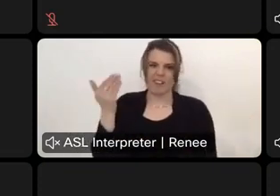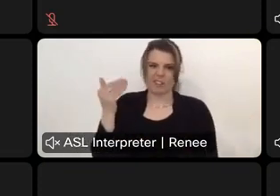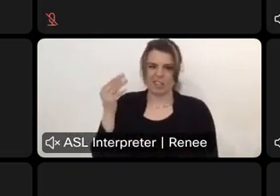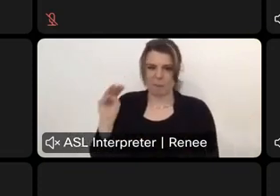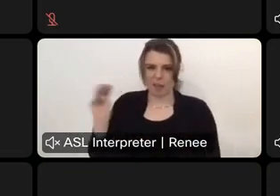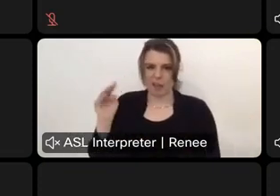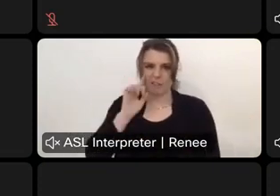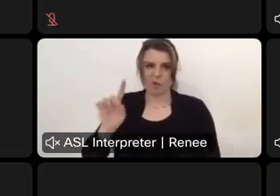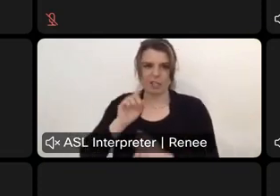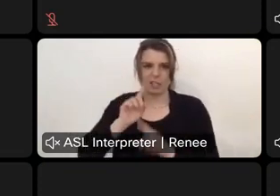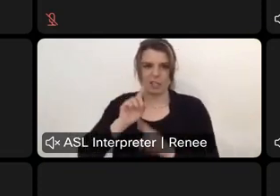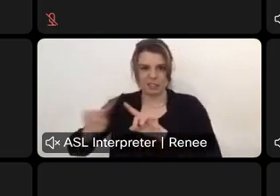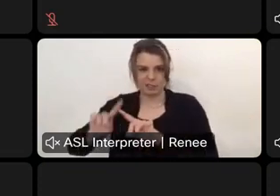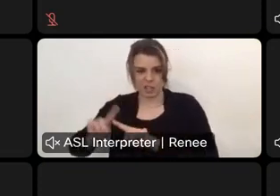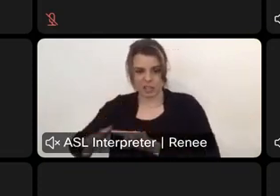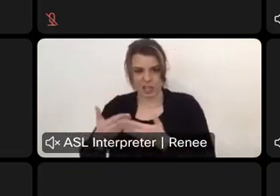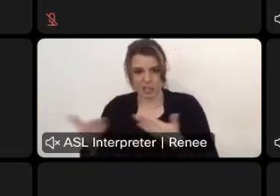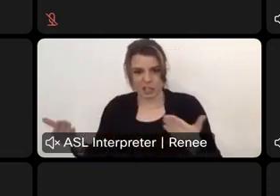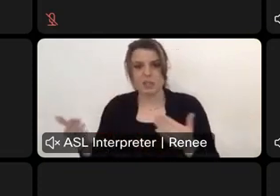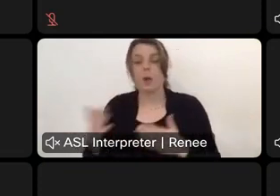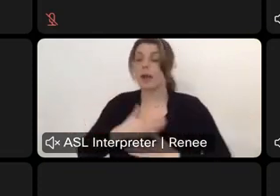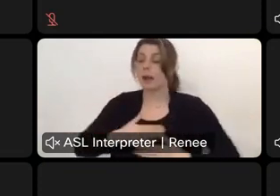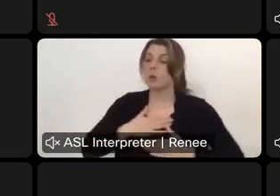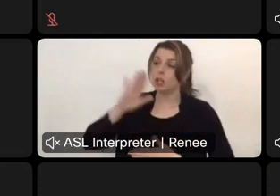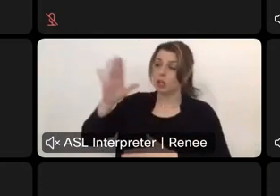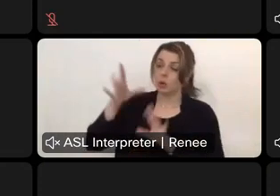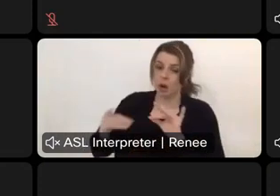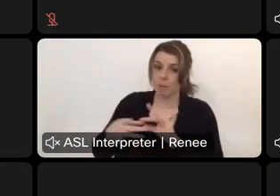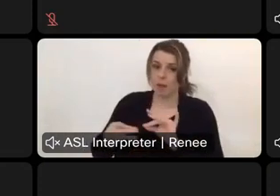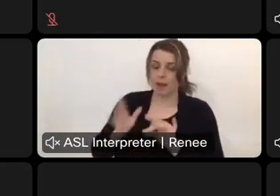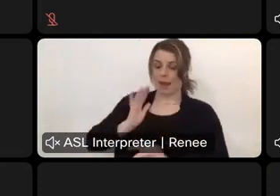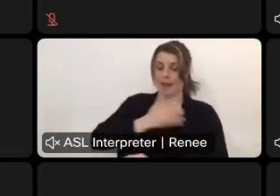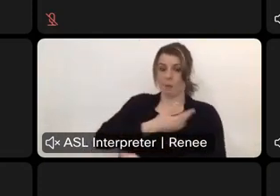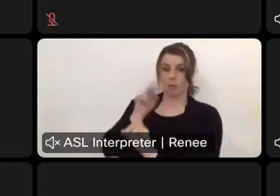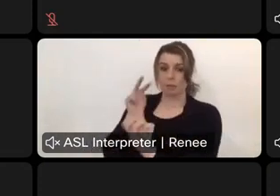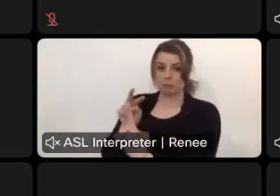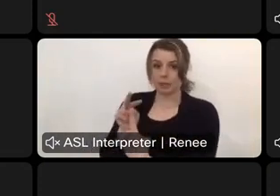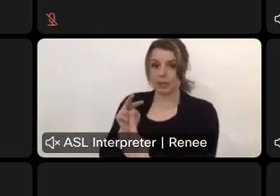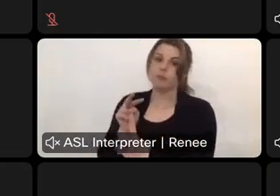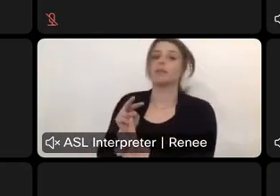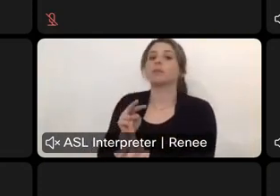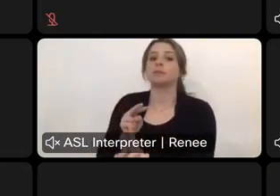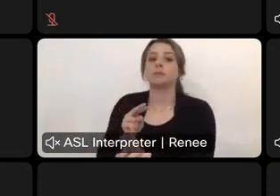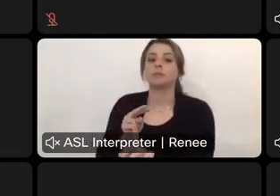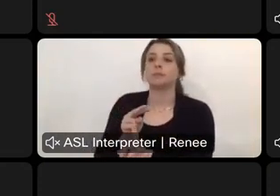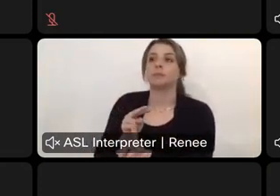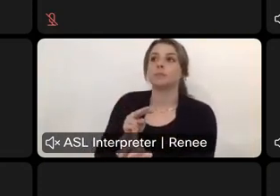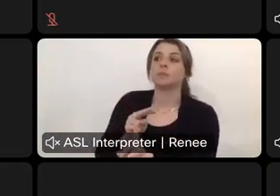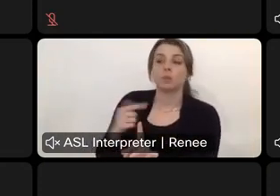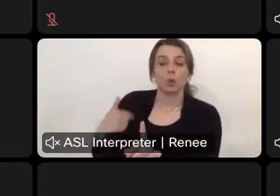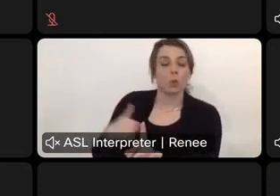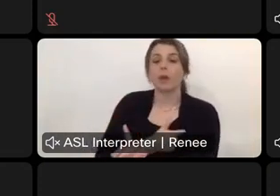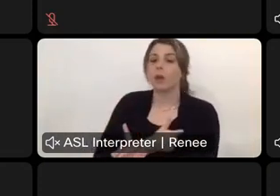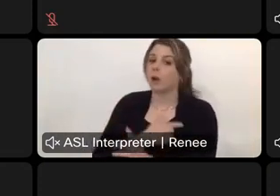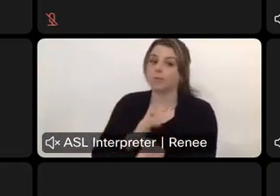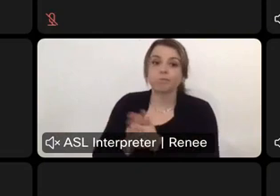And so, um, I appreciate your comment and just from our perspective, know that we are aggressively seeking